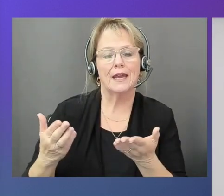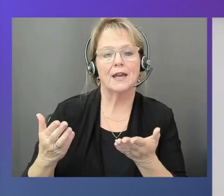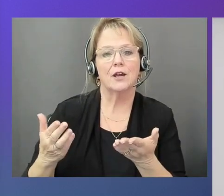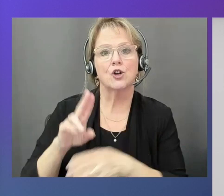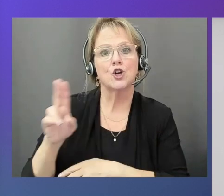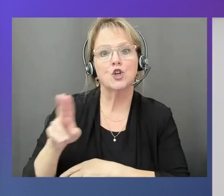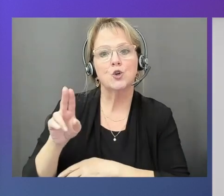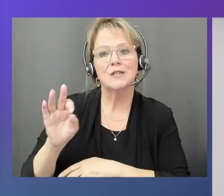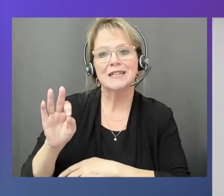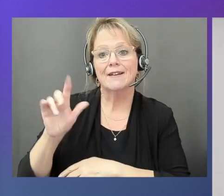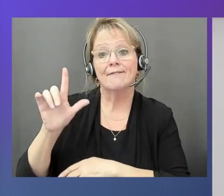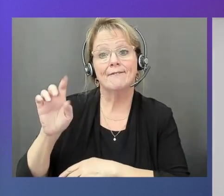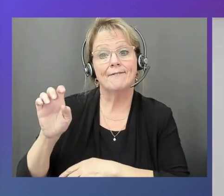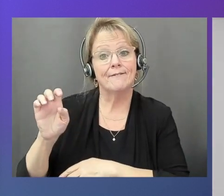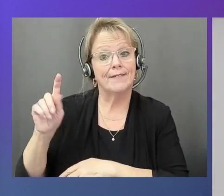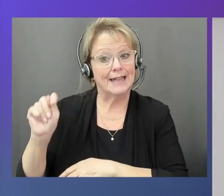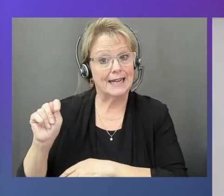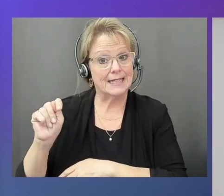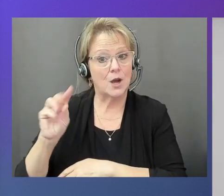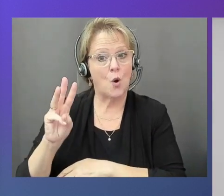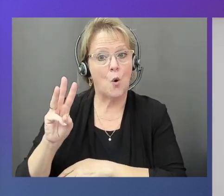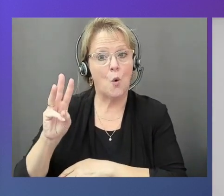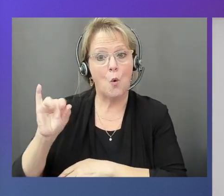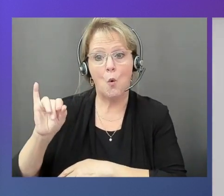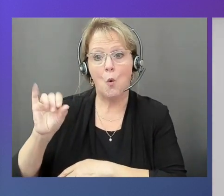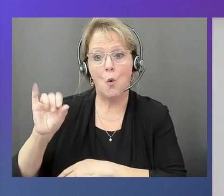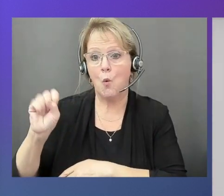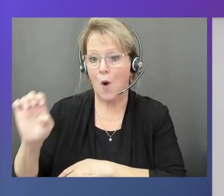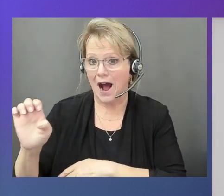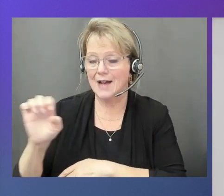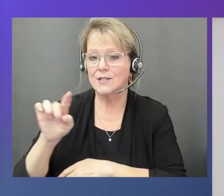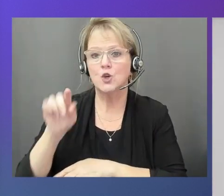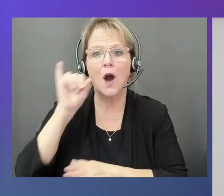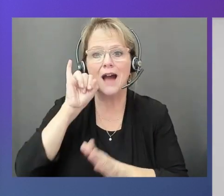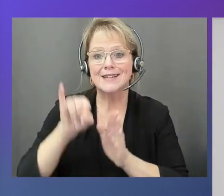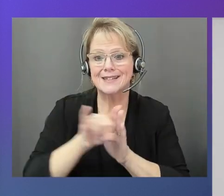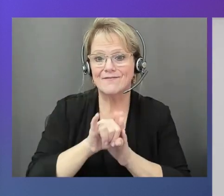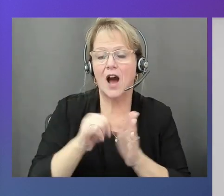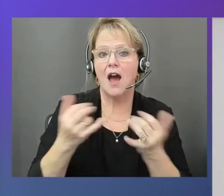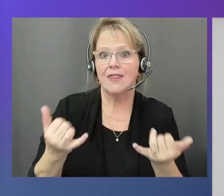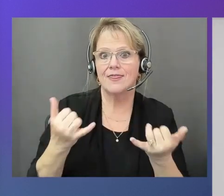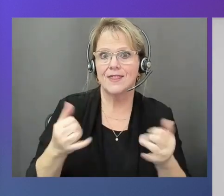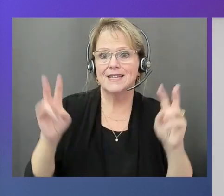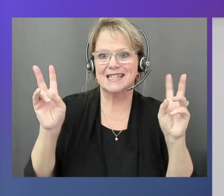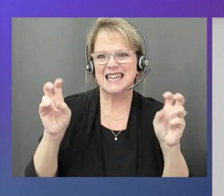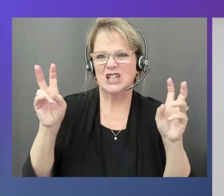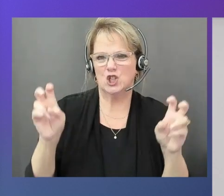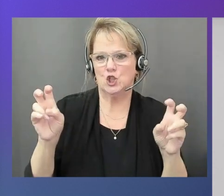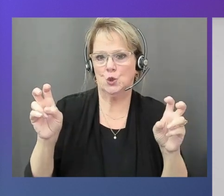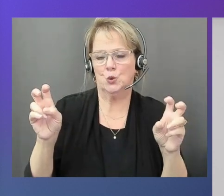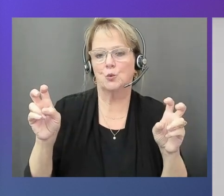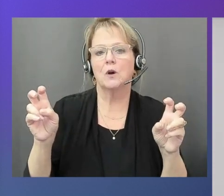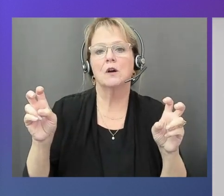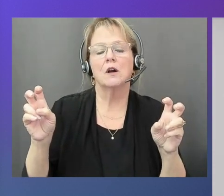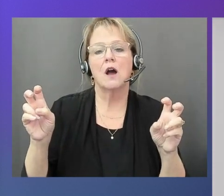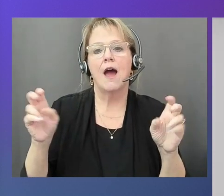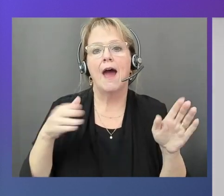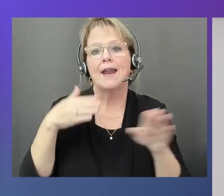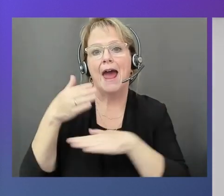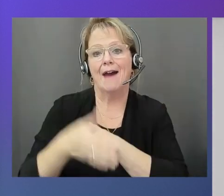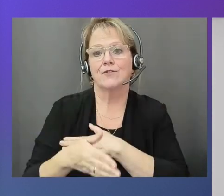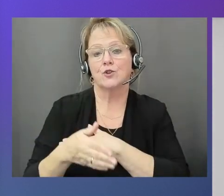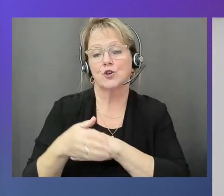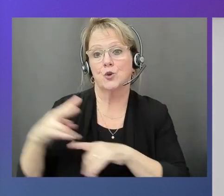the FleetWise, you identify the issue in your BMS system. Now, after you apply